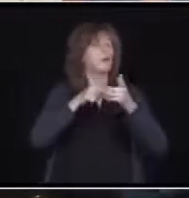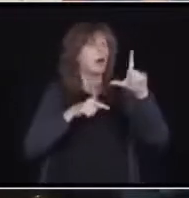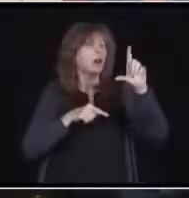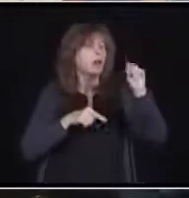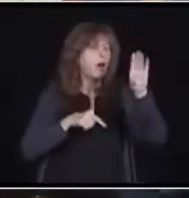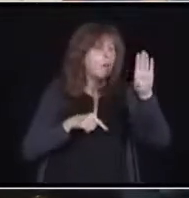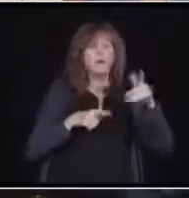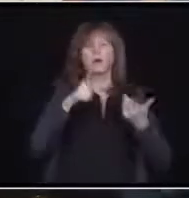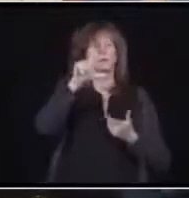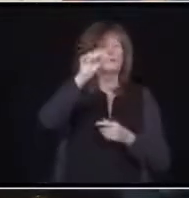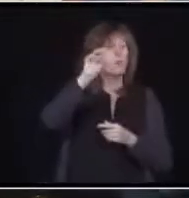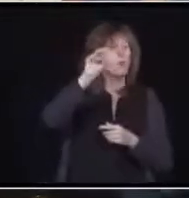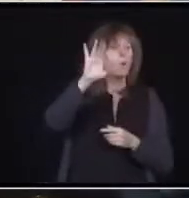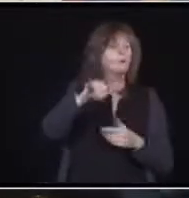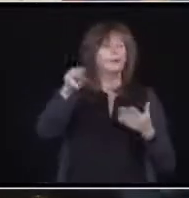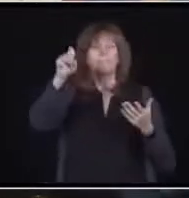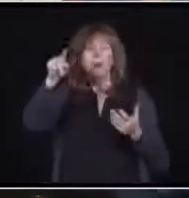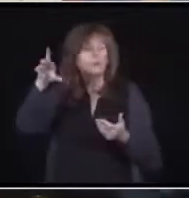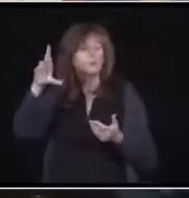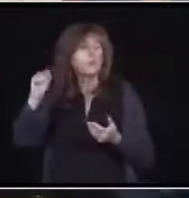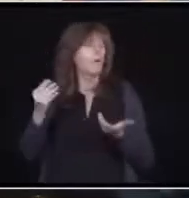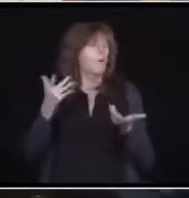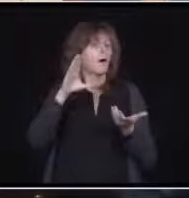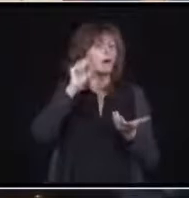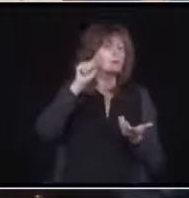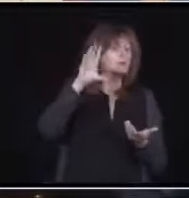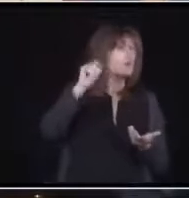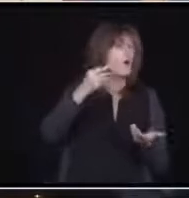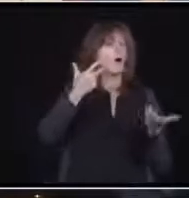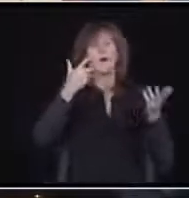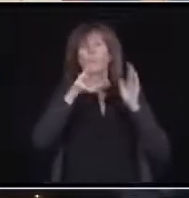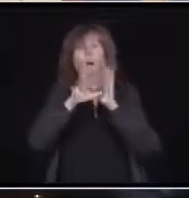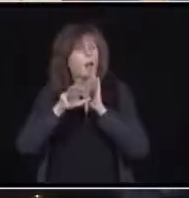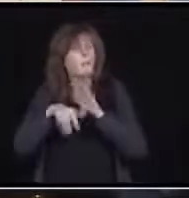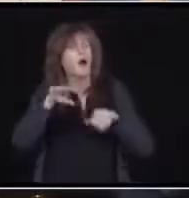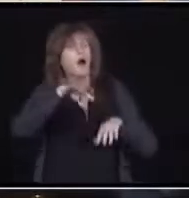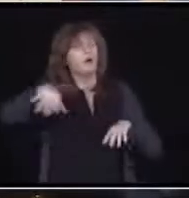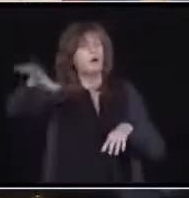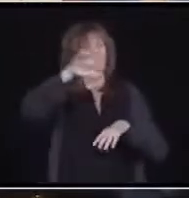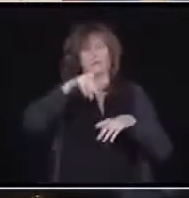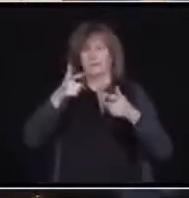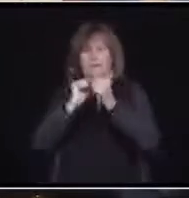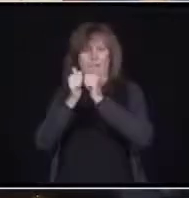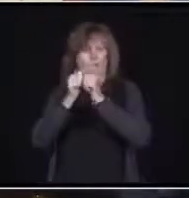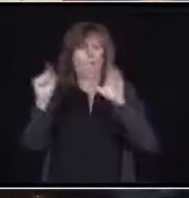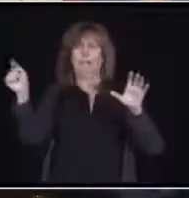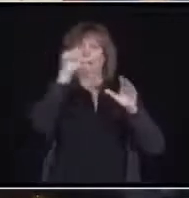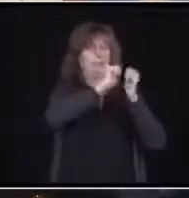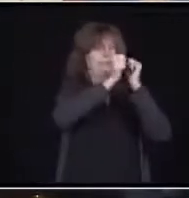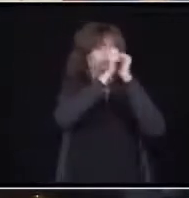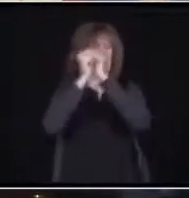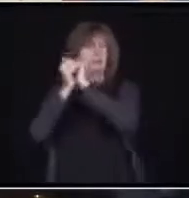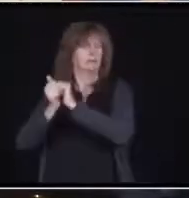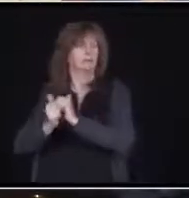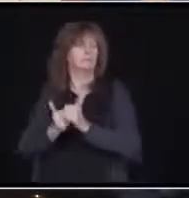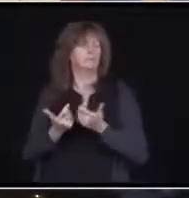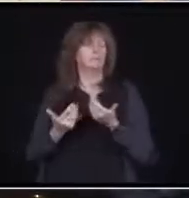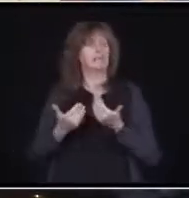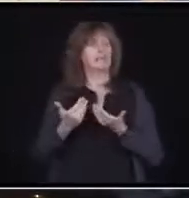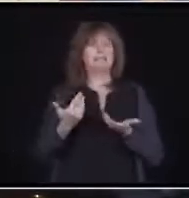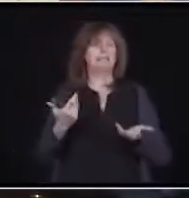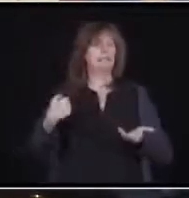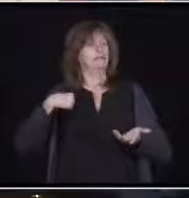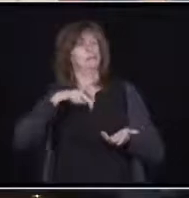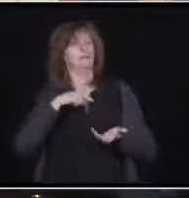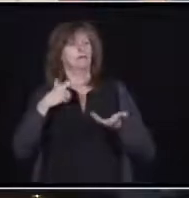Costco, they're all competing against each other. And I hear you. It makes it a lot easier if they all coordinate. But I